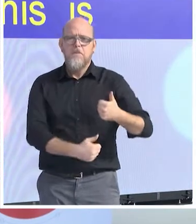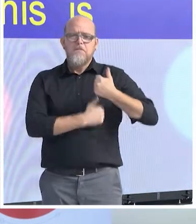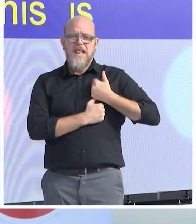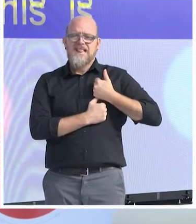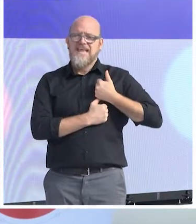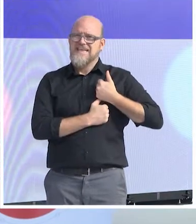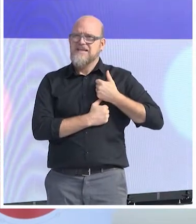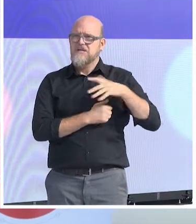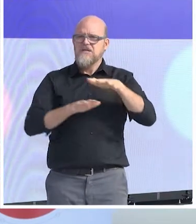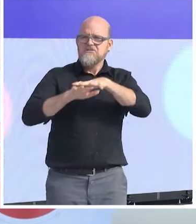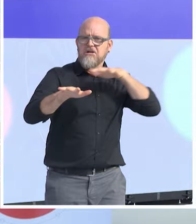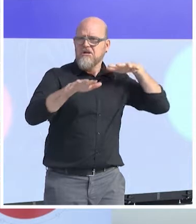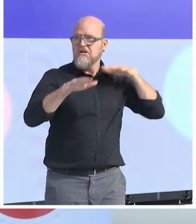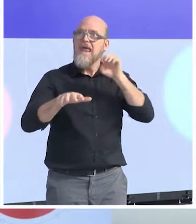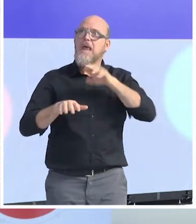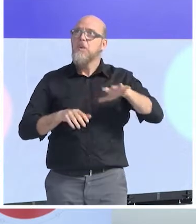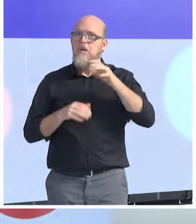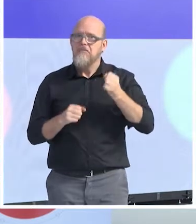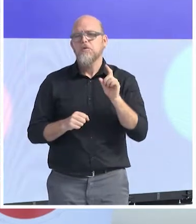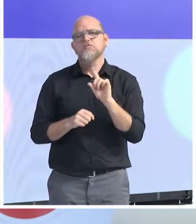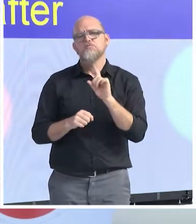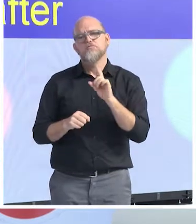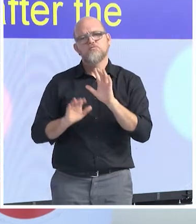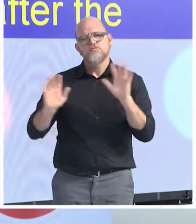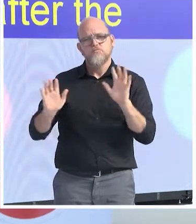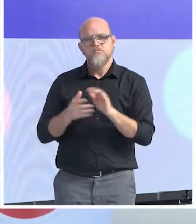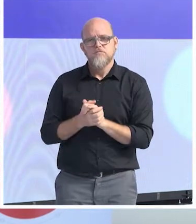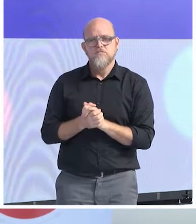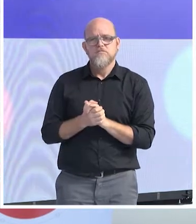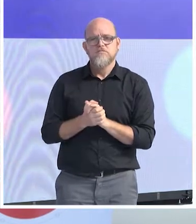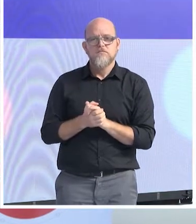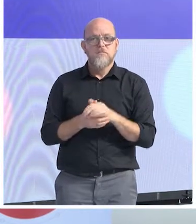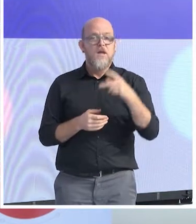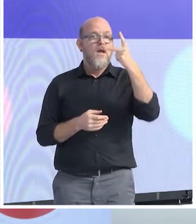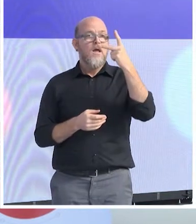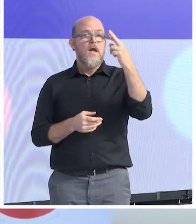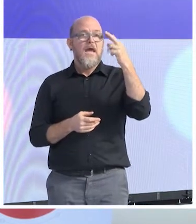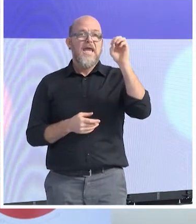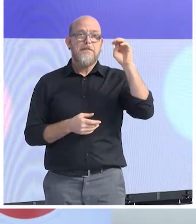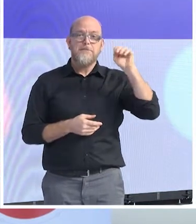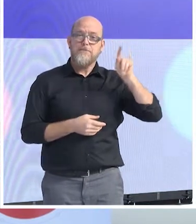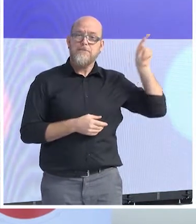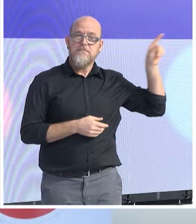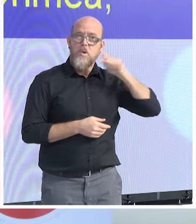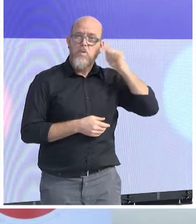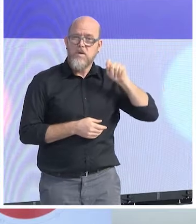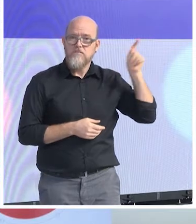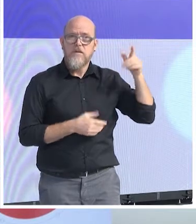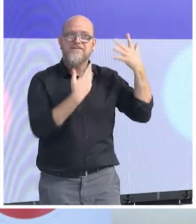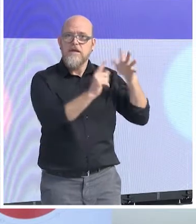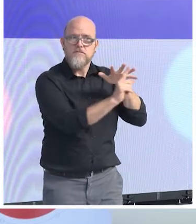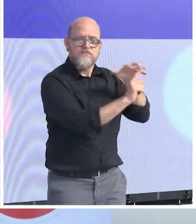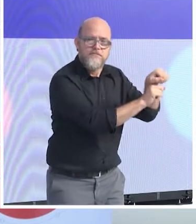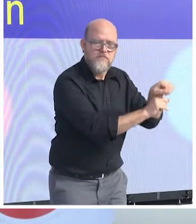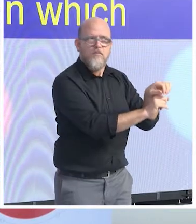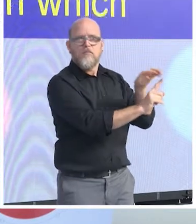after the annexation of Crimea, after many things that is happening, and also at the moment in which American security guarantees cannot be